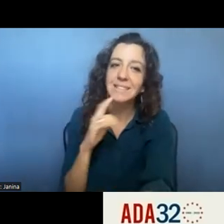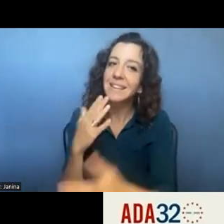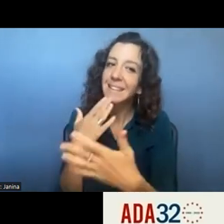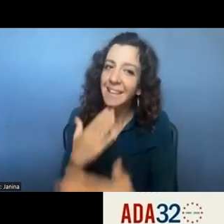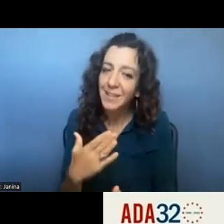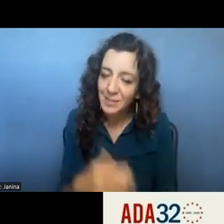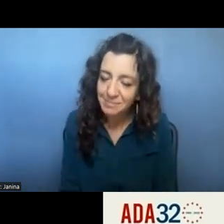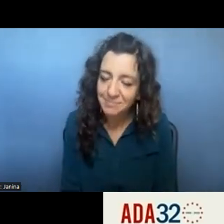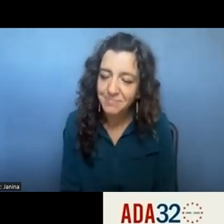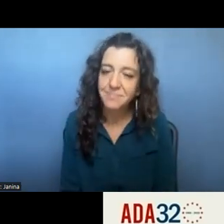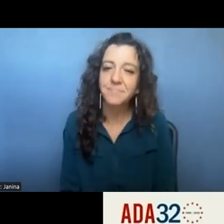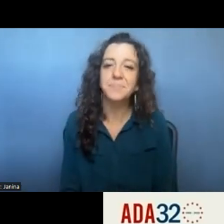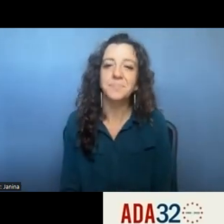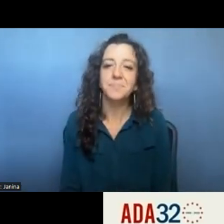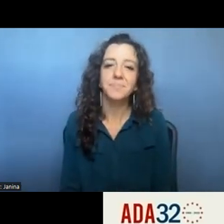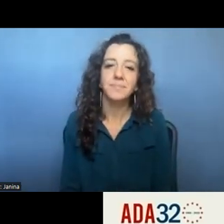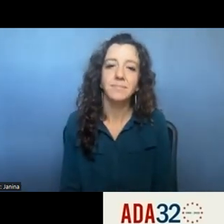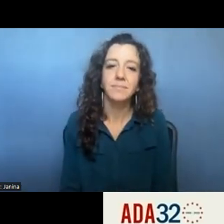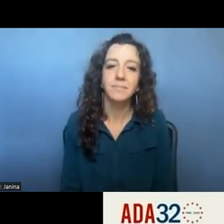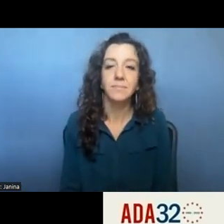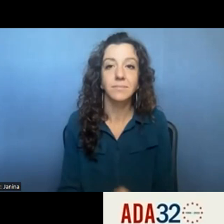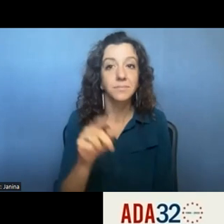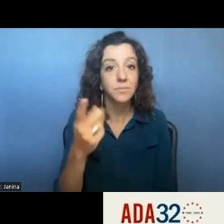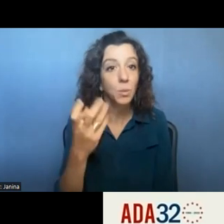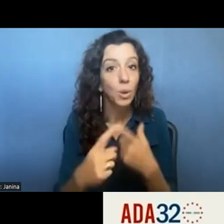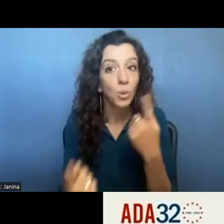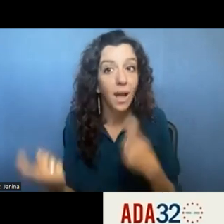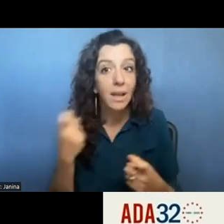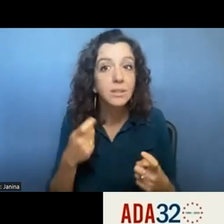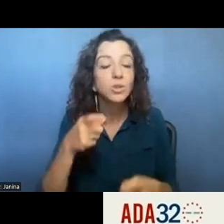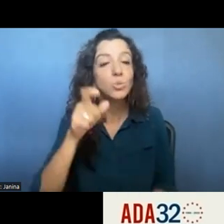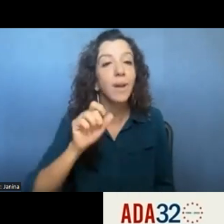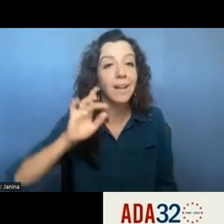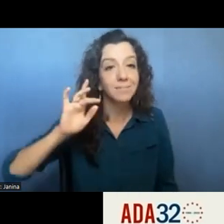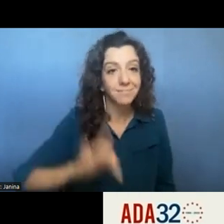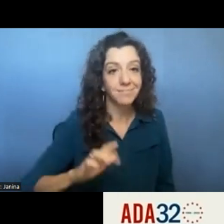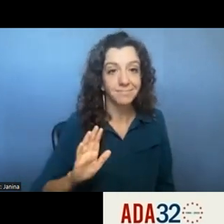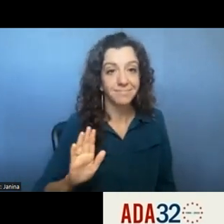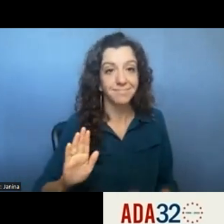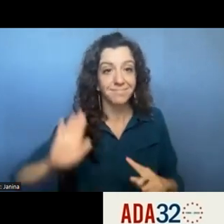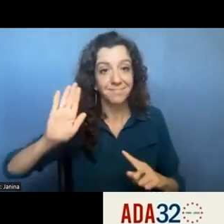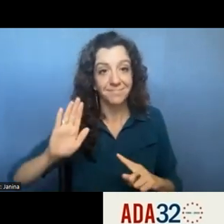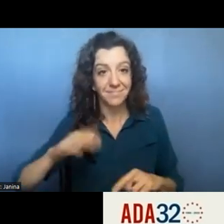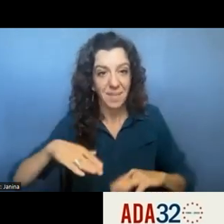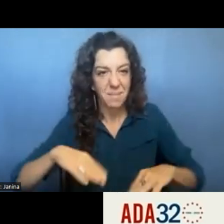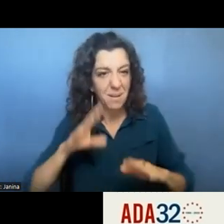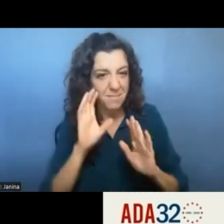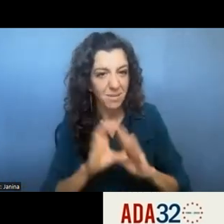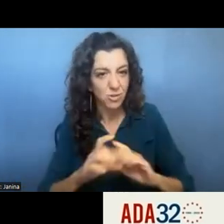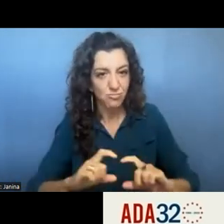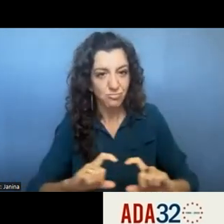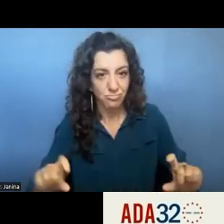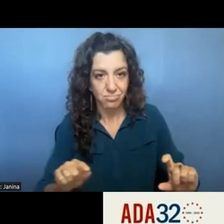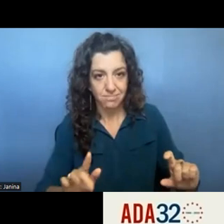comment lydia again if you'd like to ask your question live you can click on the raise hand icon at the bottom of your screen